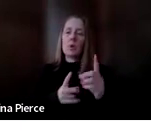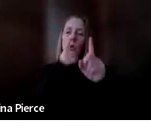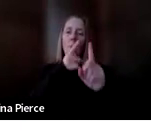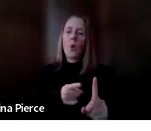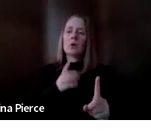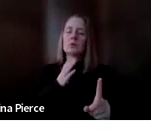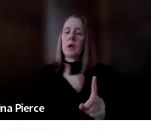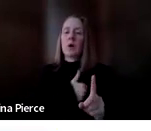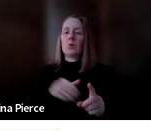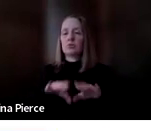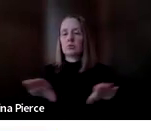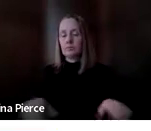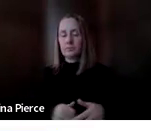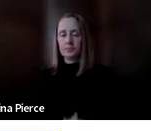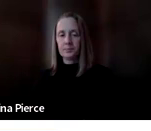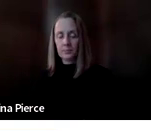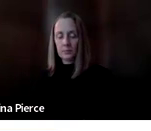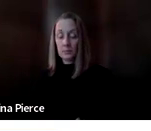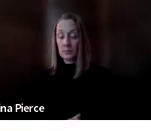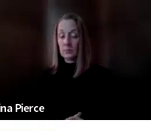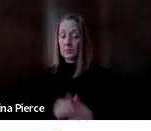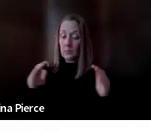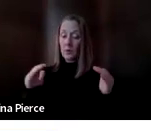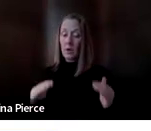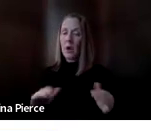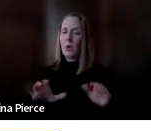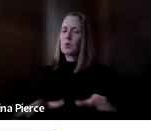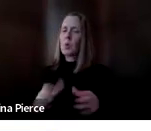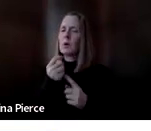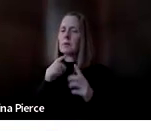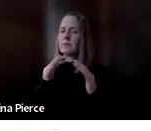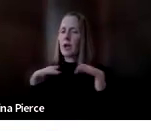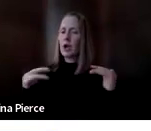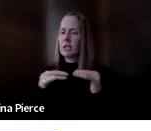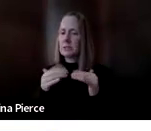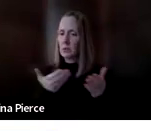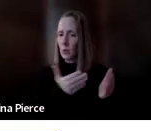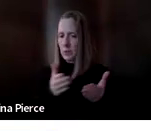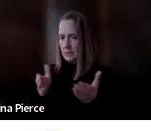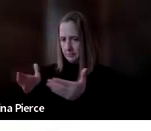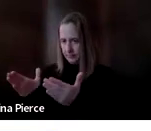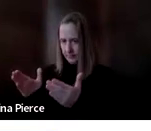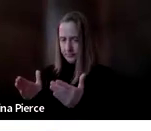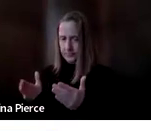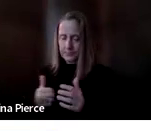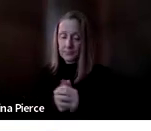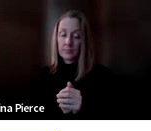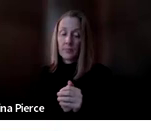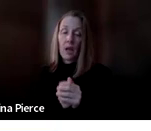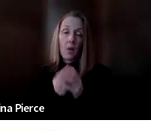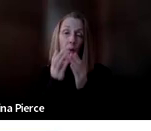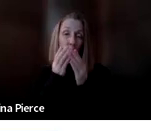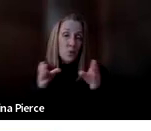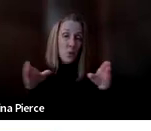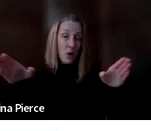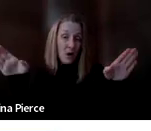We do it. We a lot of students. ways and I want to give you broad strokes, but make sure you have